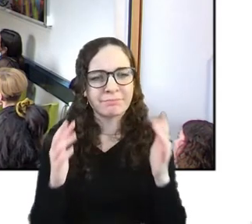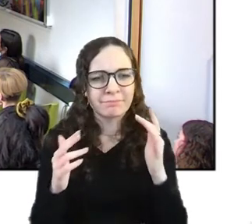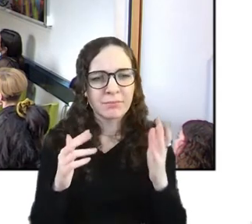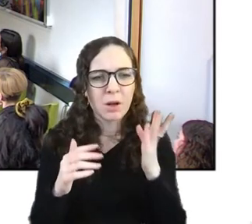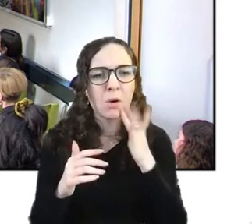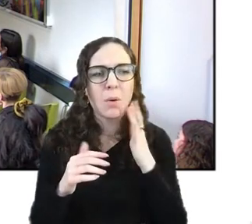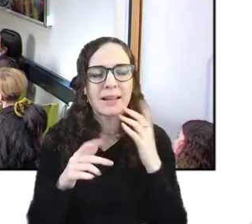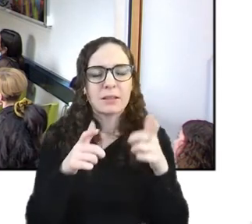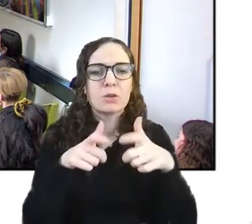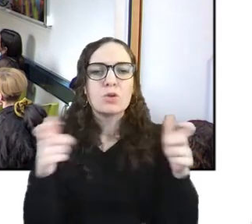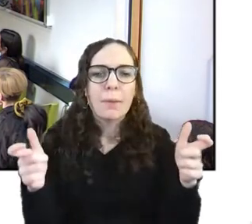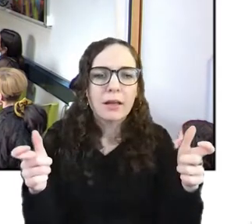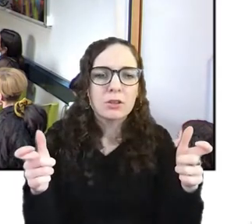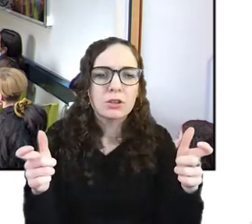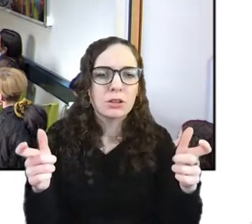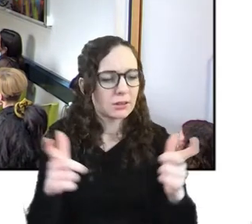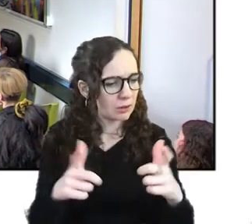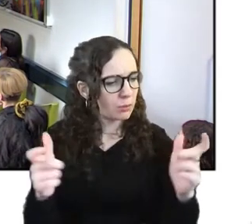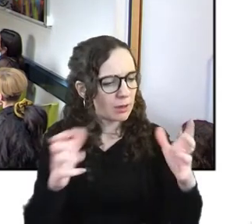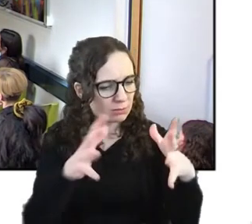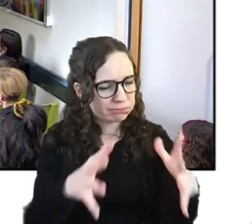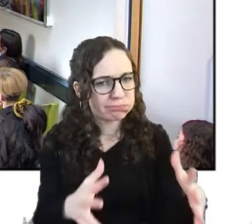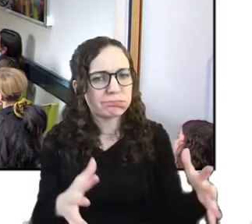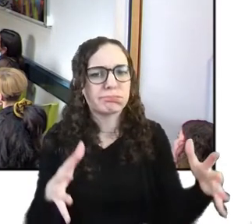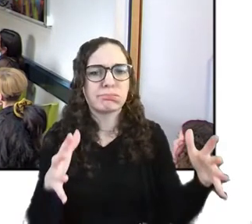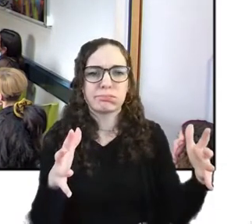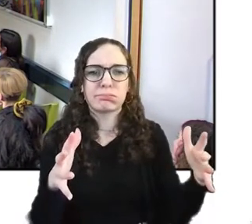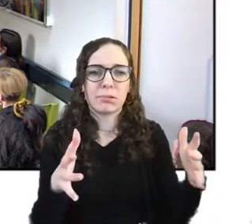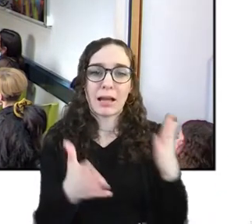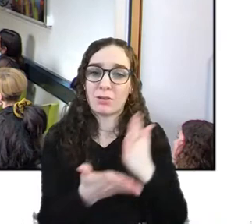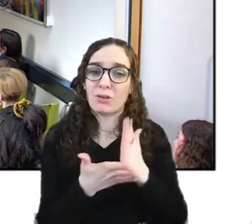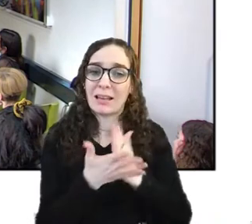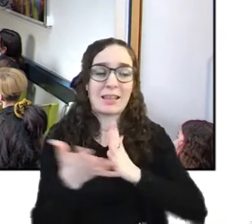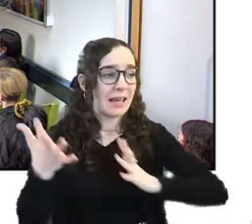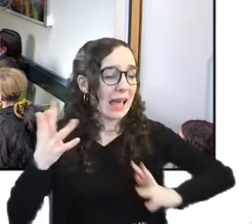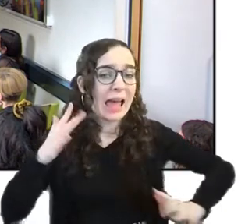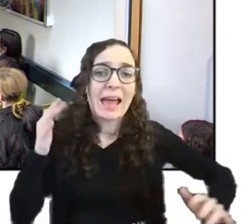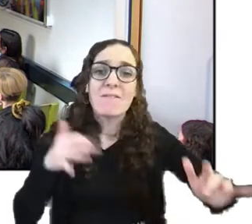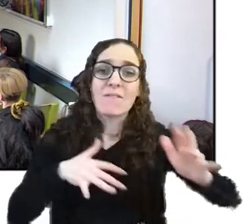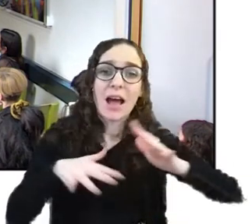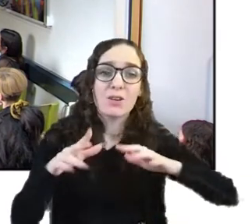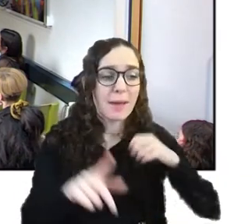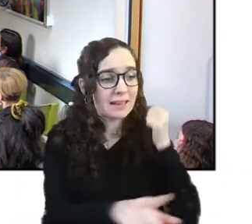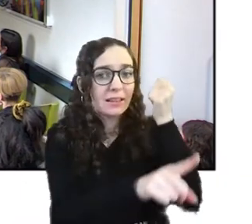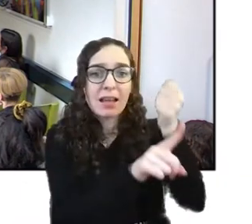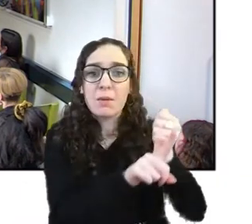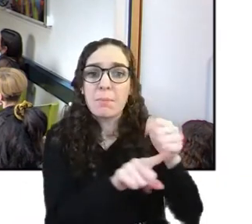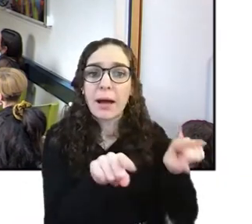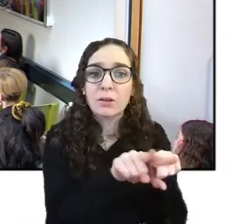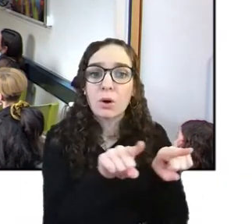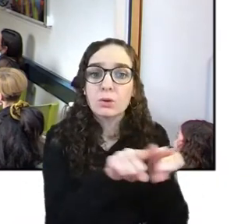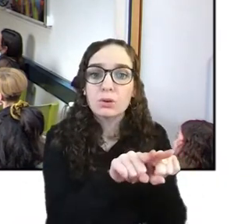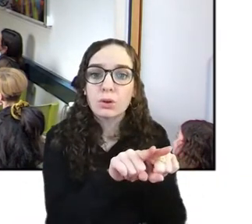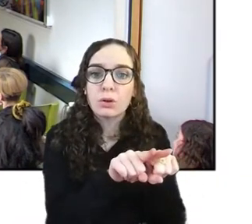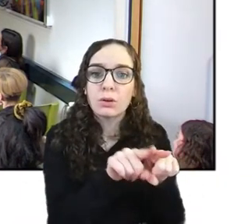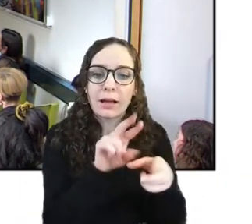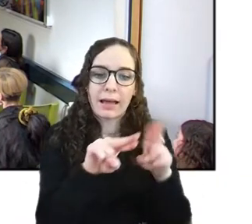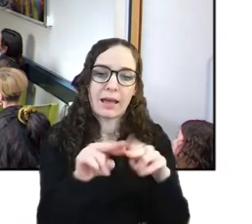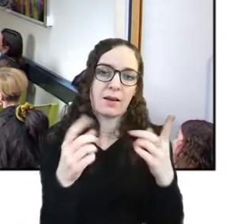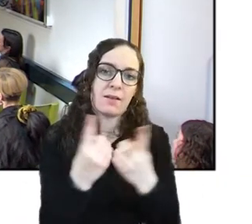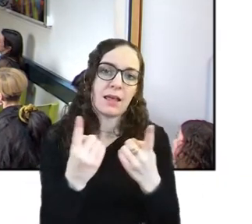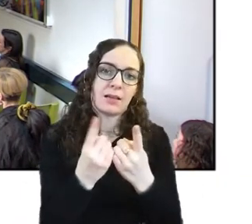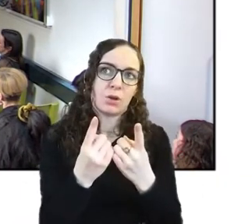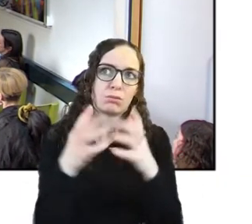is too much and especially the kind of environmental impact that that also has um of kind of having stuff on giant